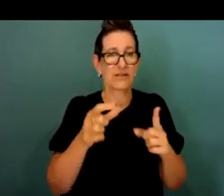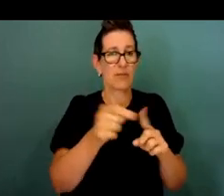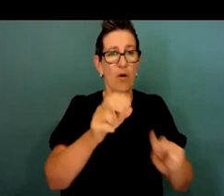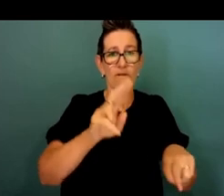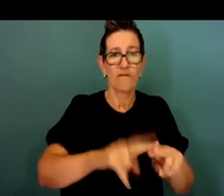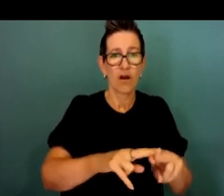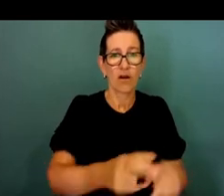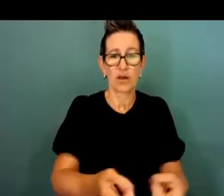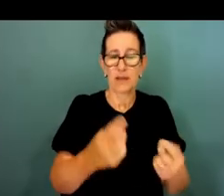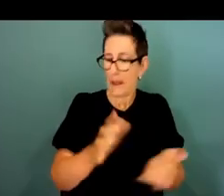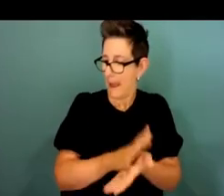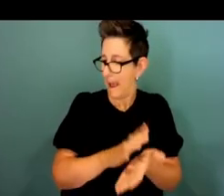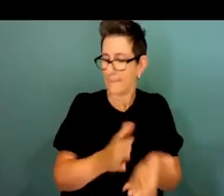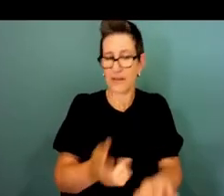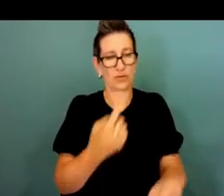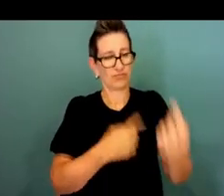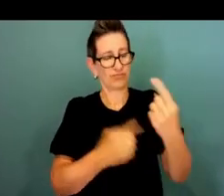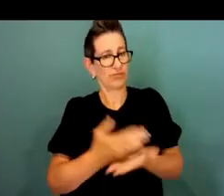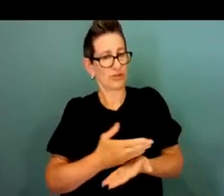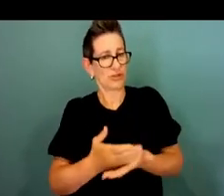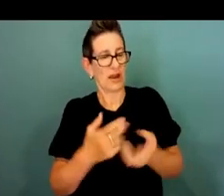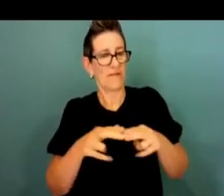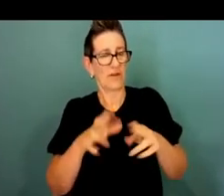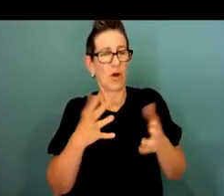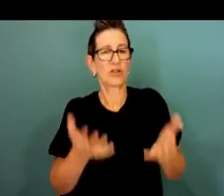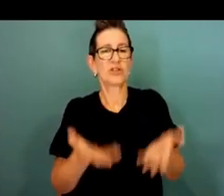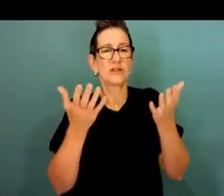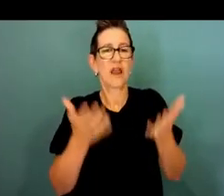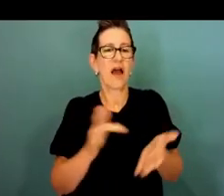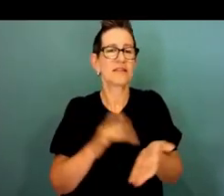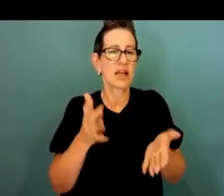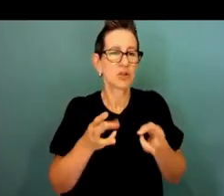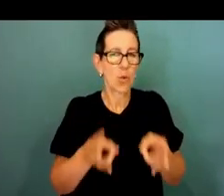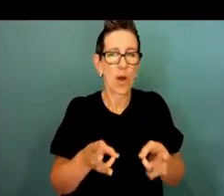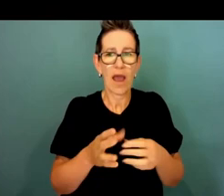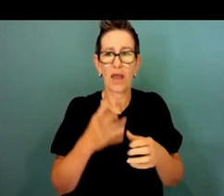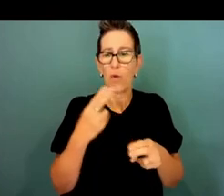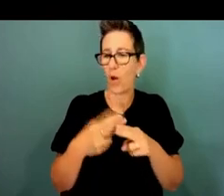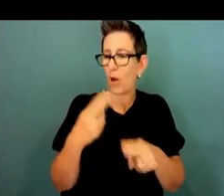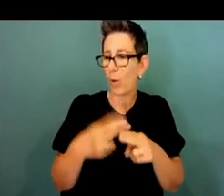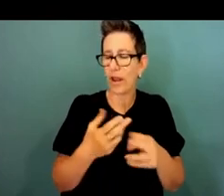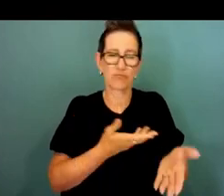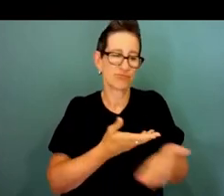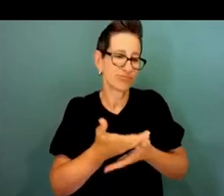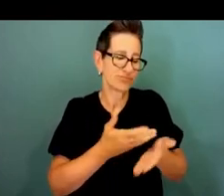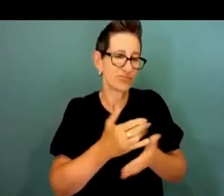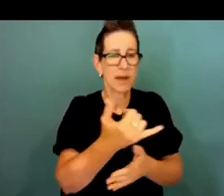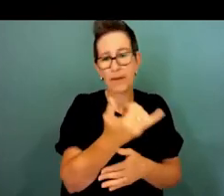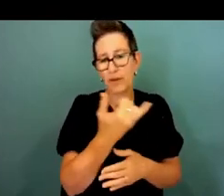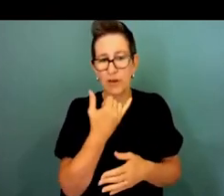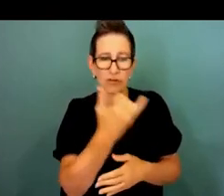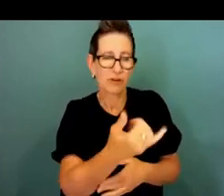of in a light touch way, if you need to reach out for a 20-minute phone call because you're doing something new you haven't done before, we've done a lot of that thing,